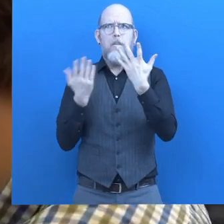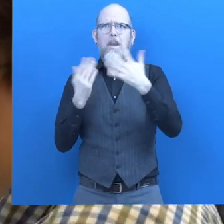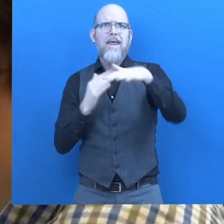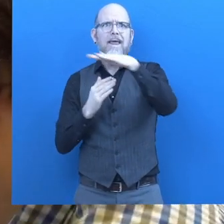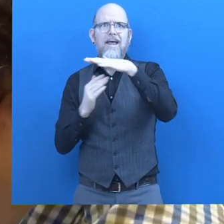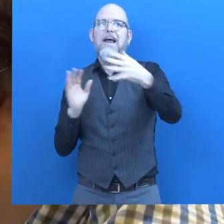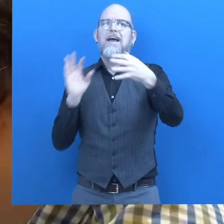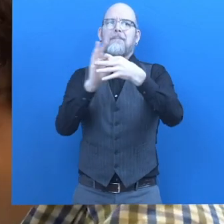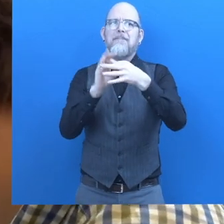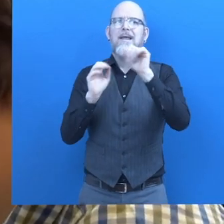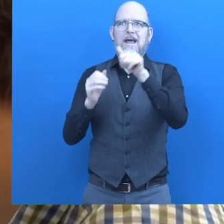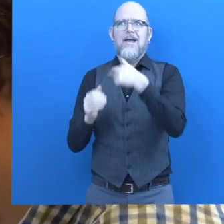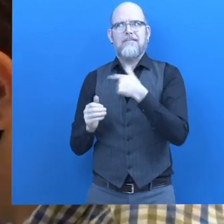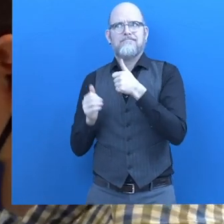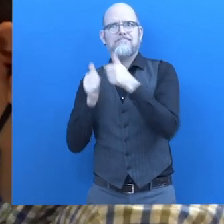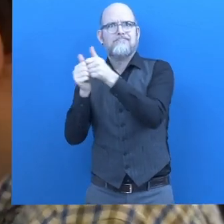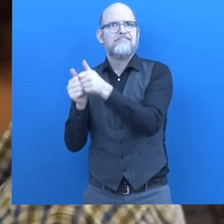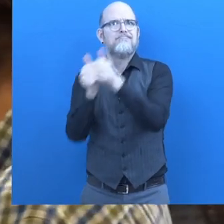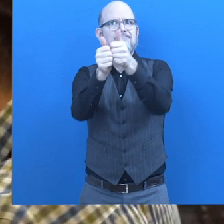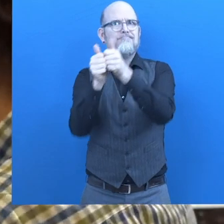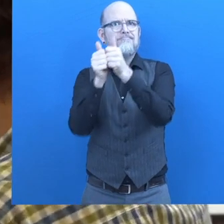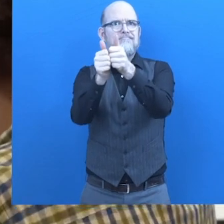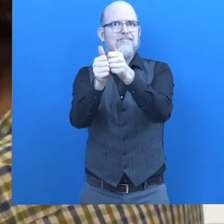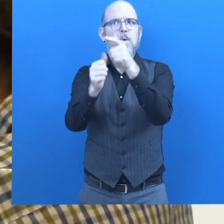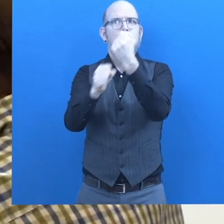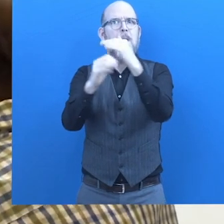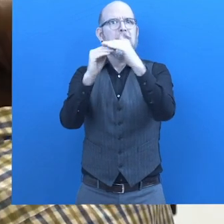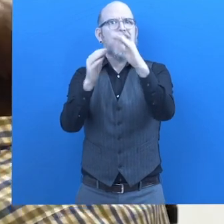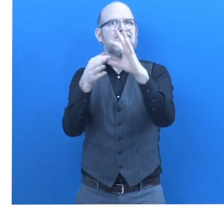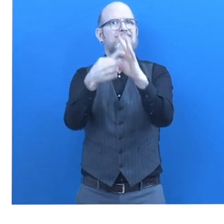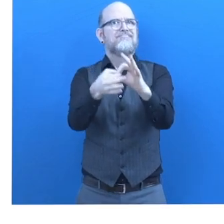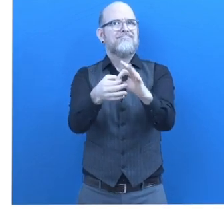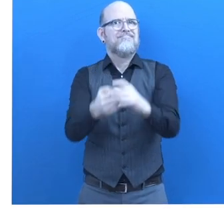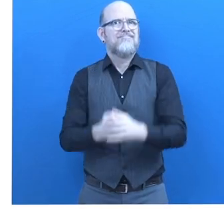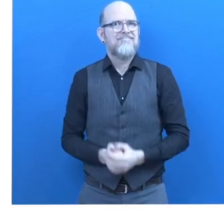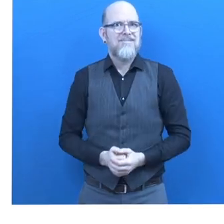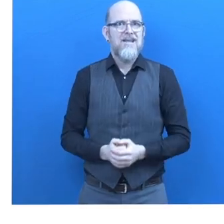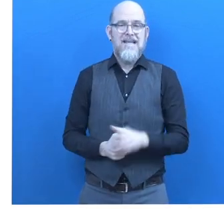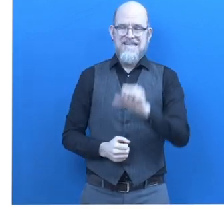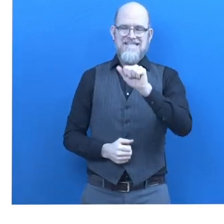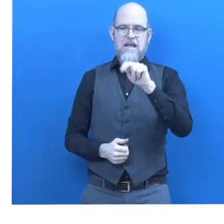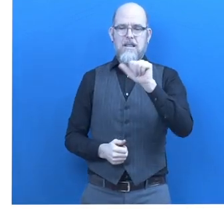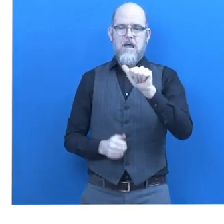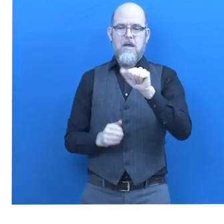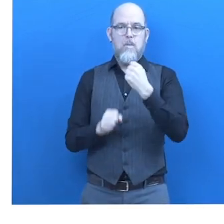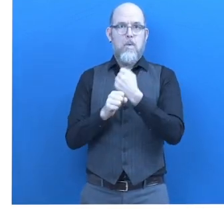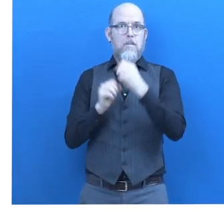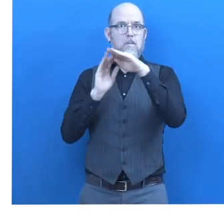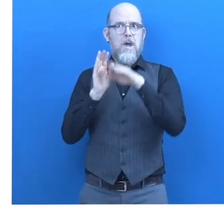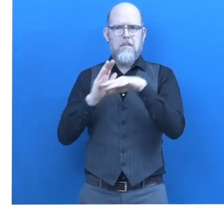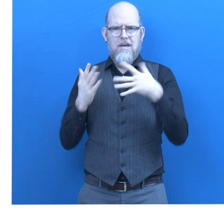And then we follow this by a period of training on the job side. How does SANA Work Program work?